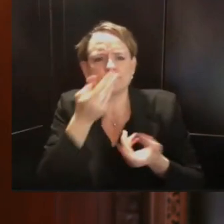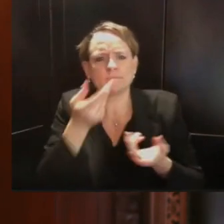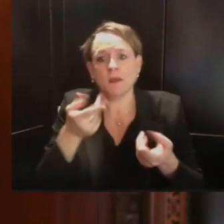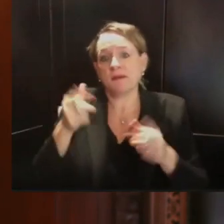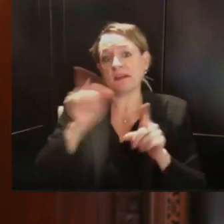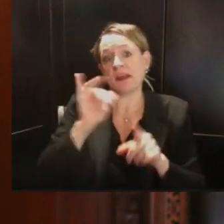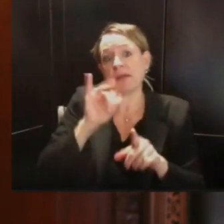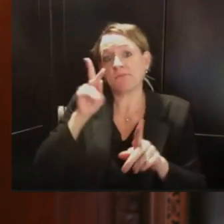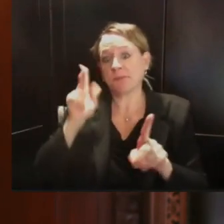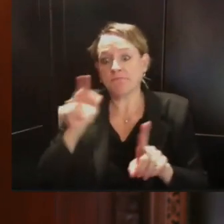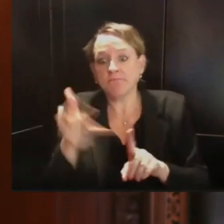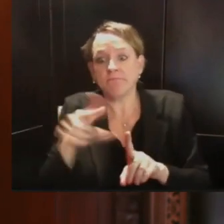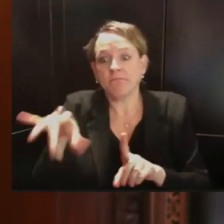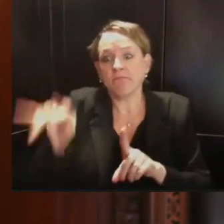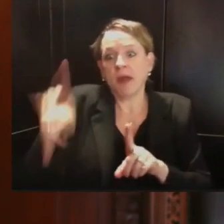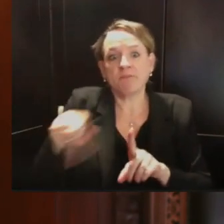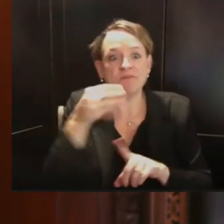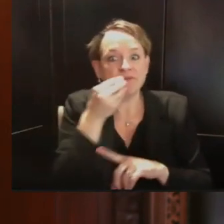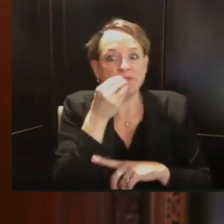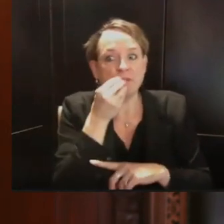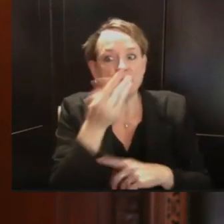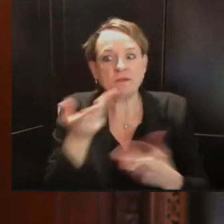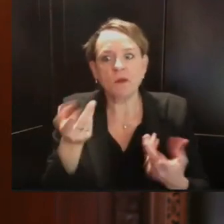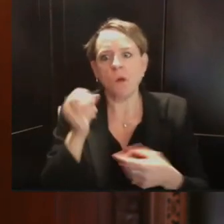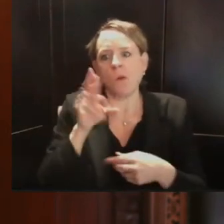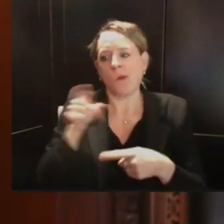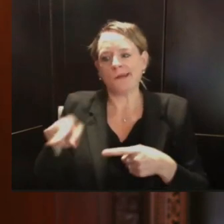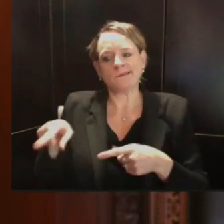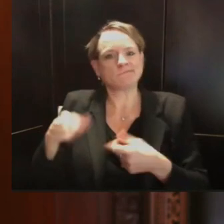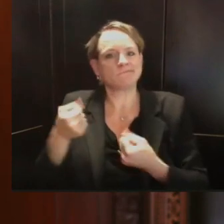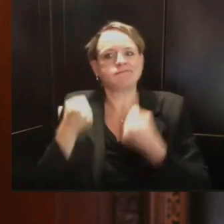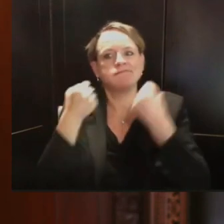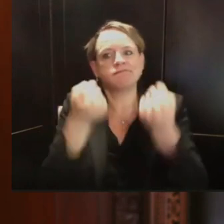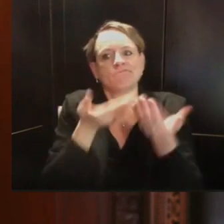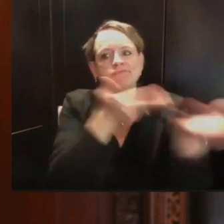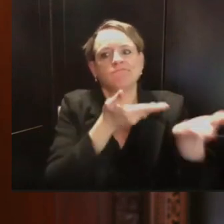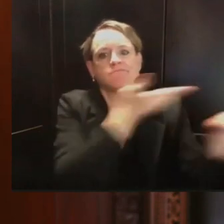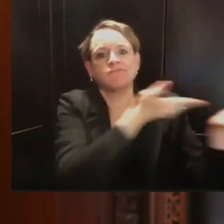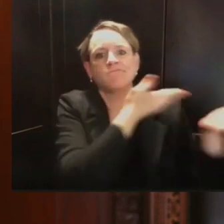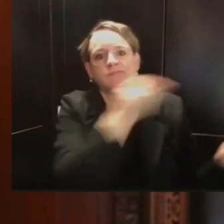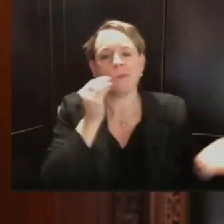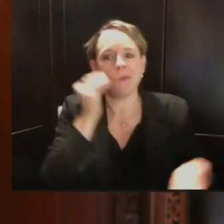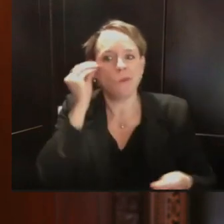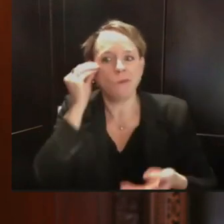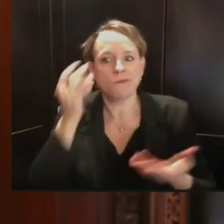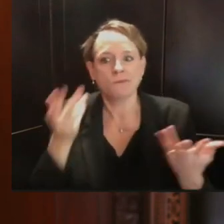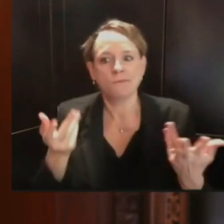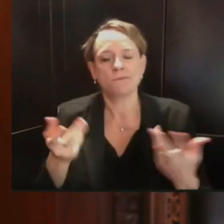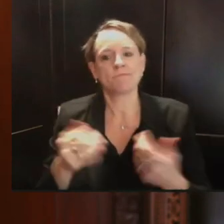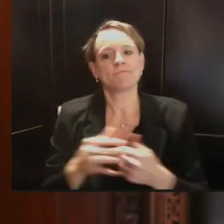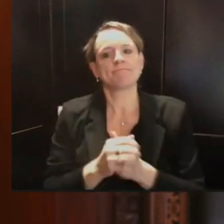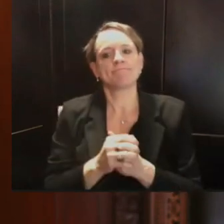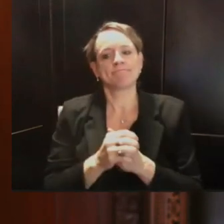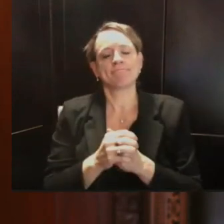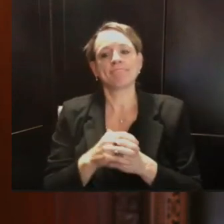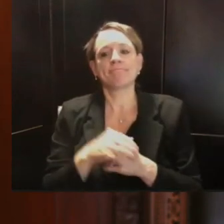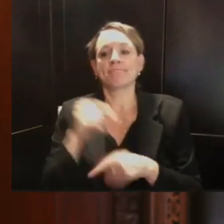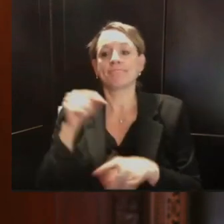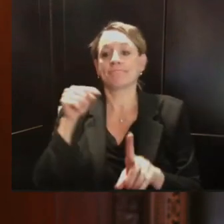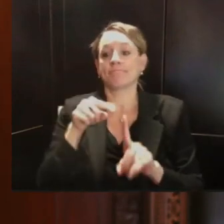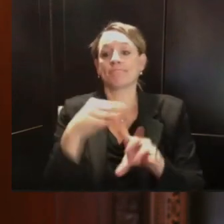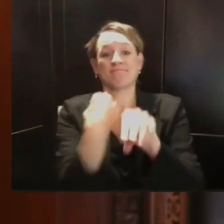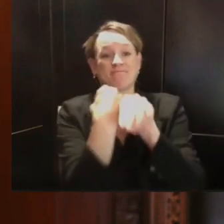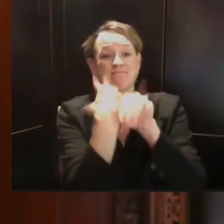friends and family members virtually, and remember that staying home continues to be the best way to prevent and getting and spreading